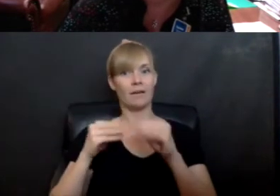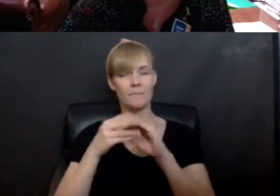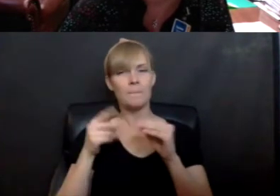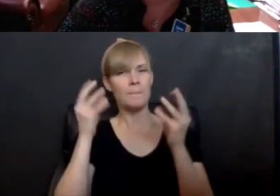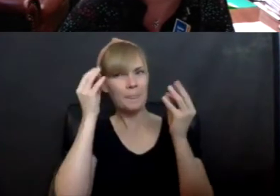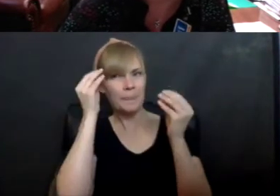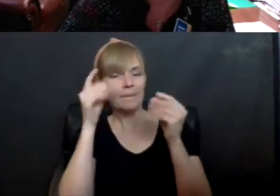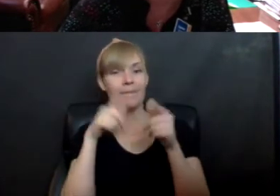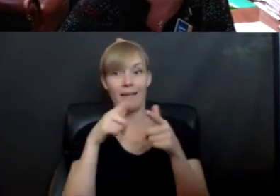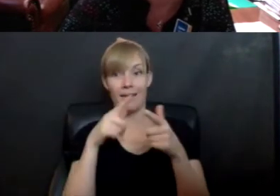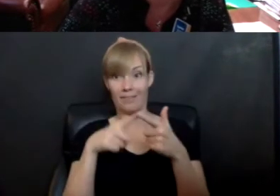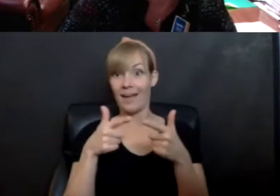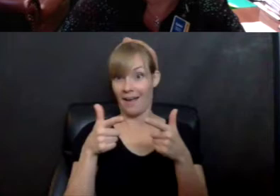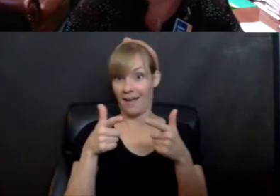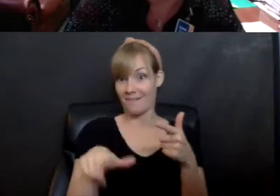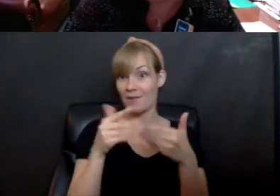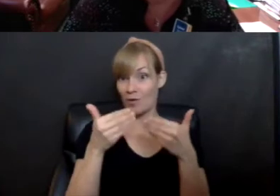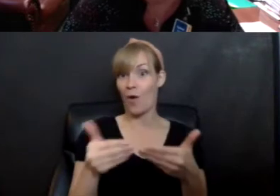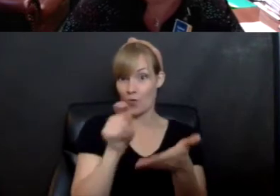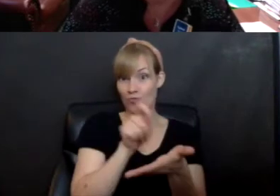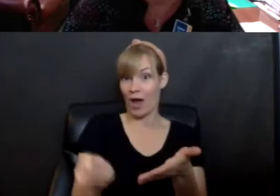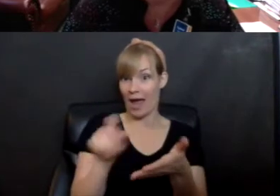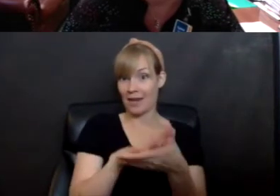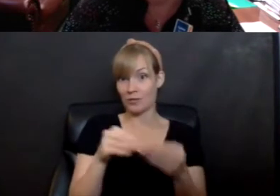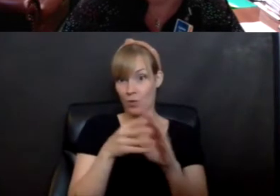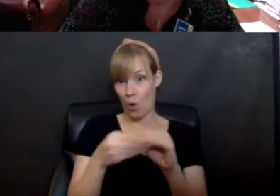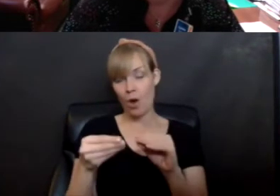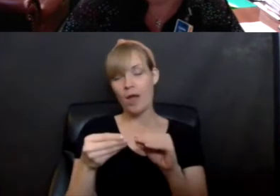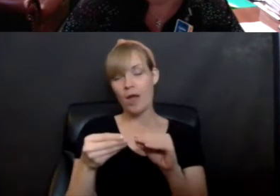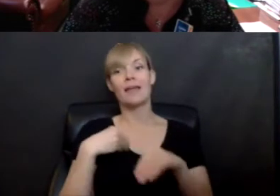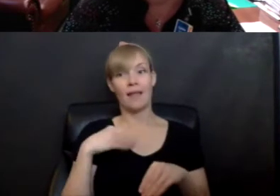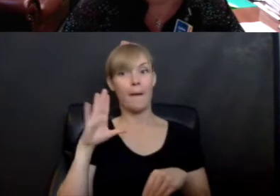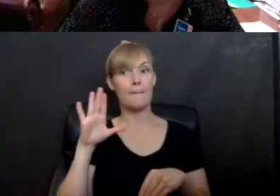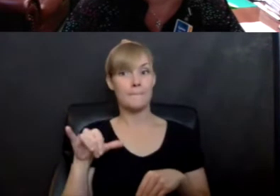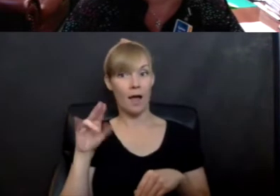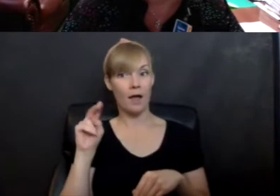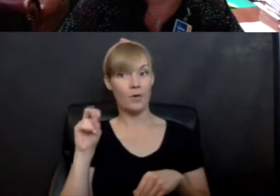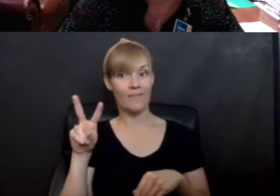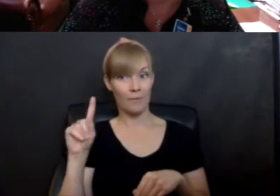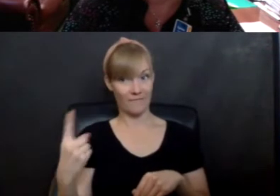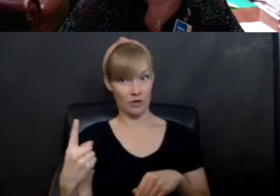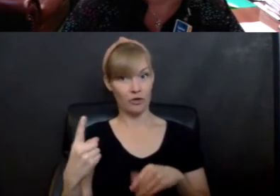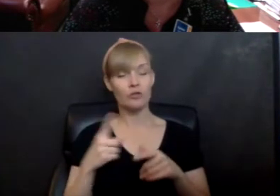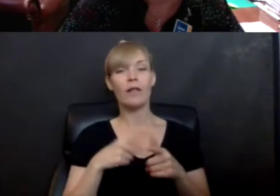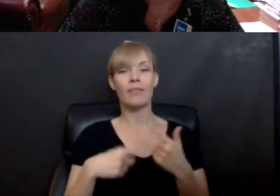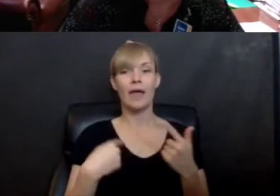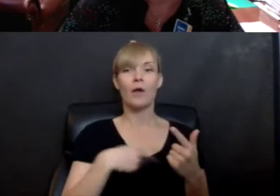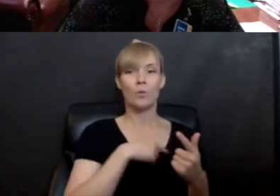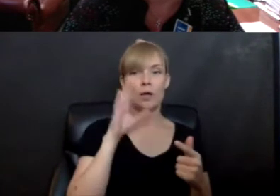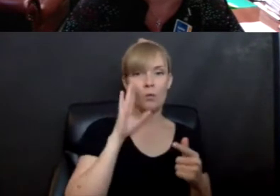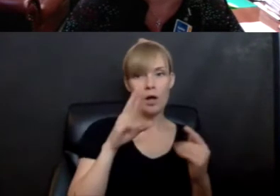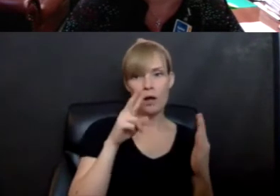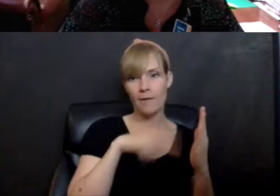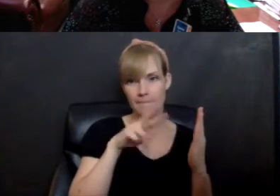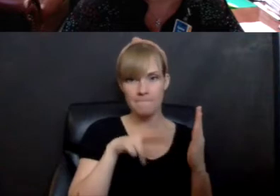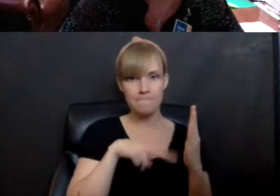And then submit it to us by November 1st. And then we'll read through them and send our